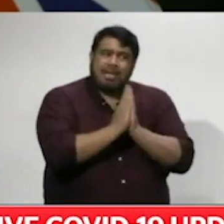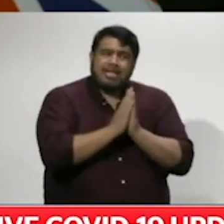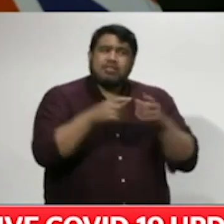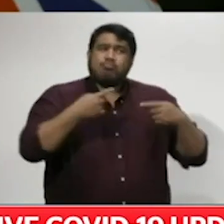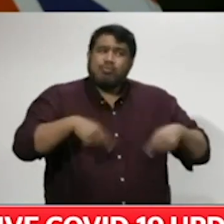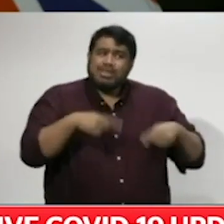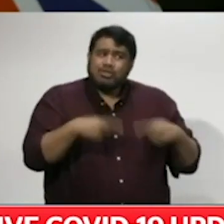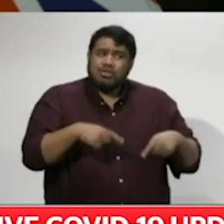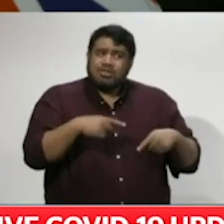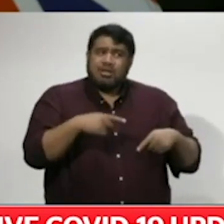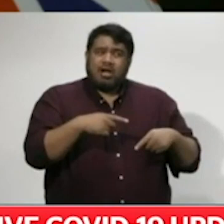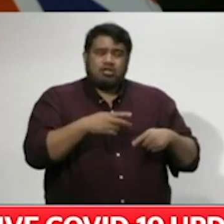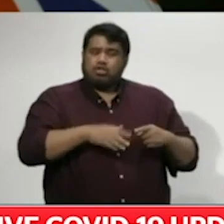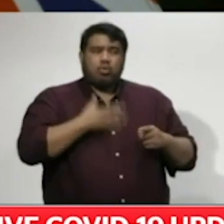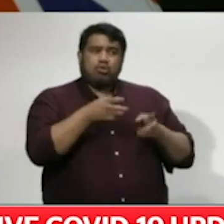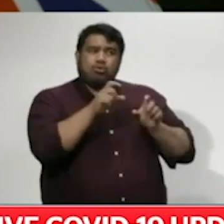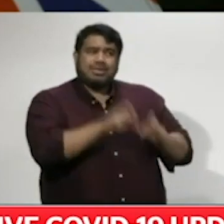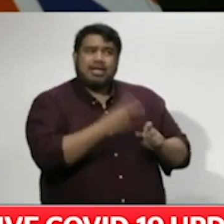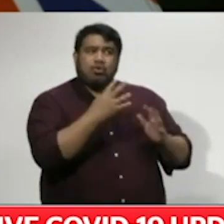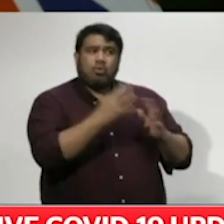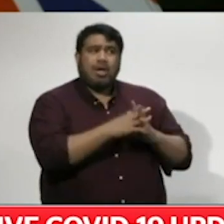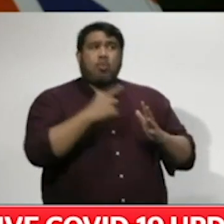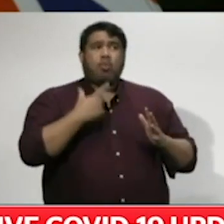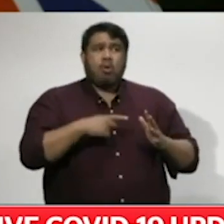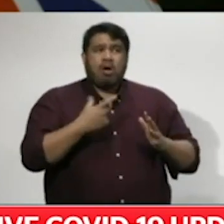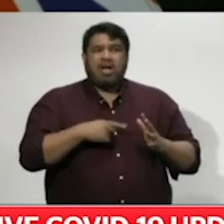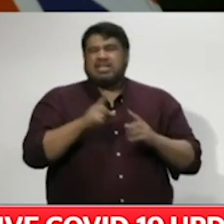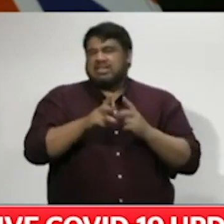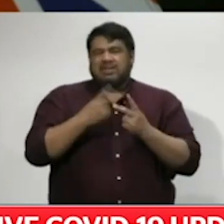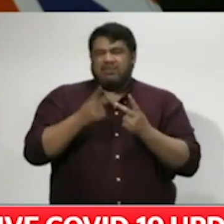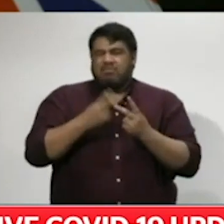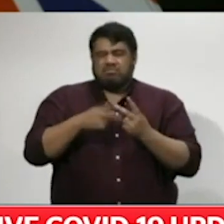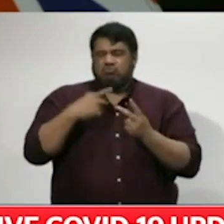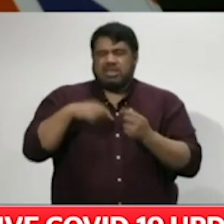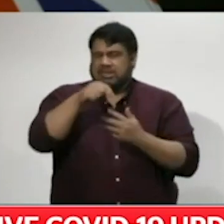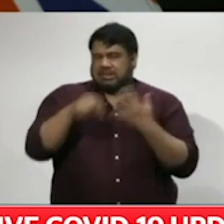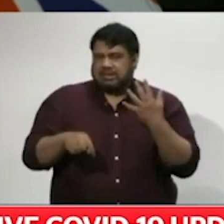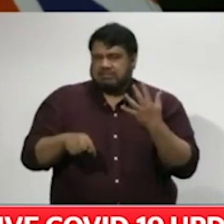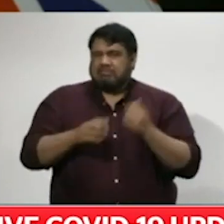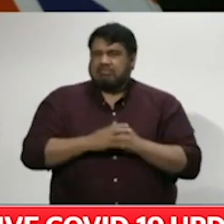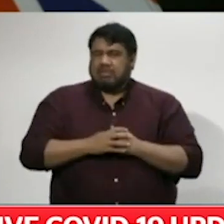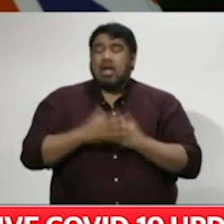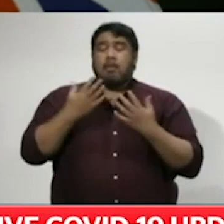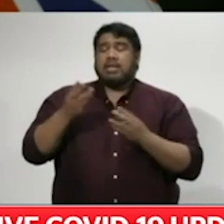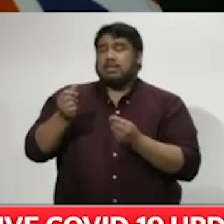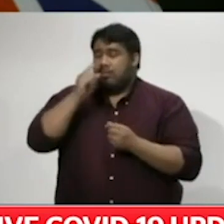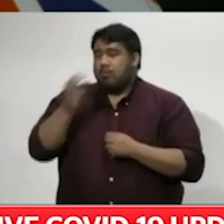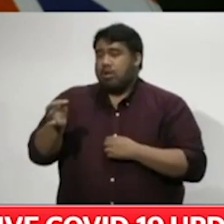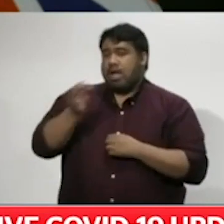24 such requests that relate to a dying relative. As you know, there has been a judicial